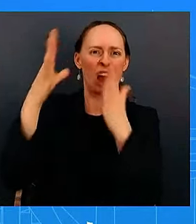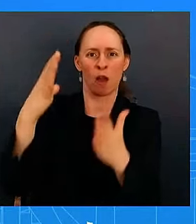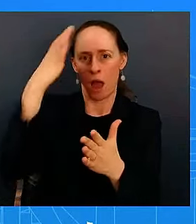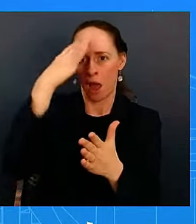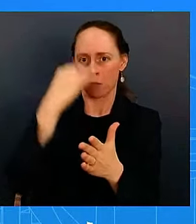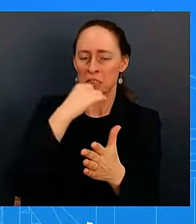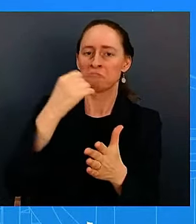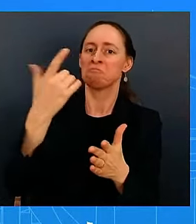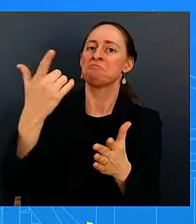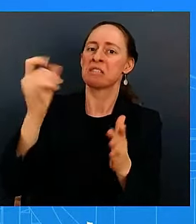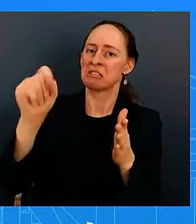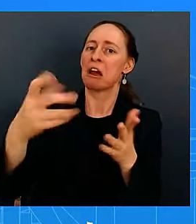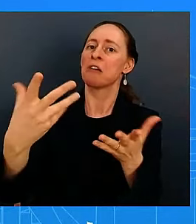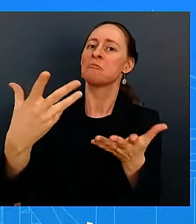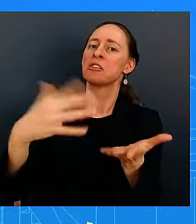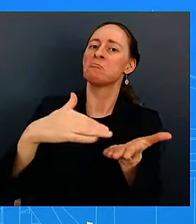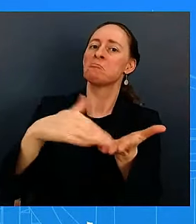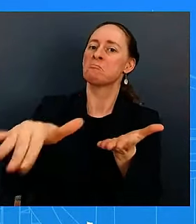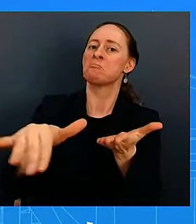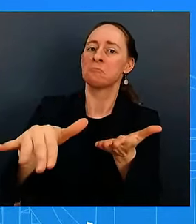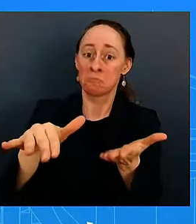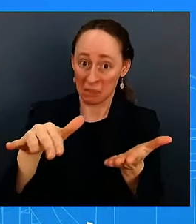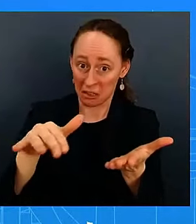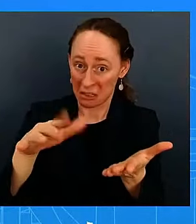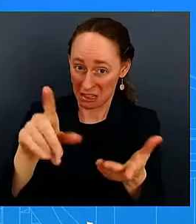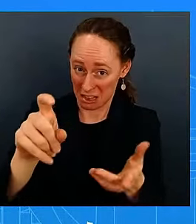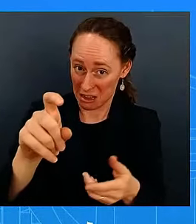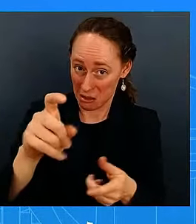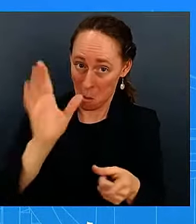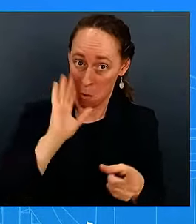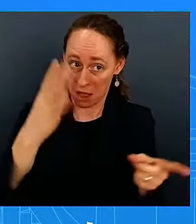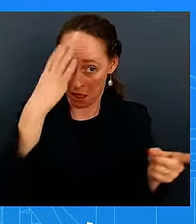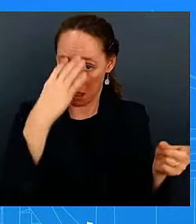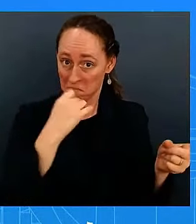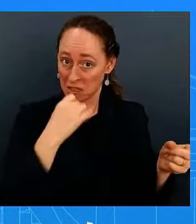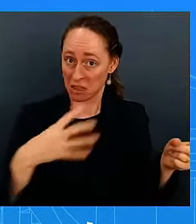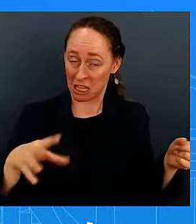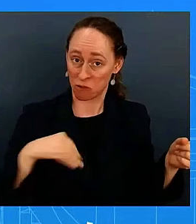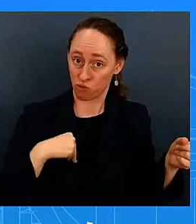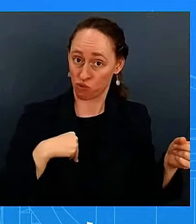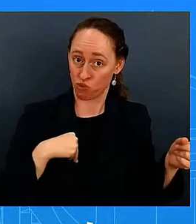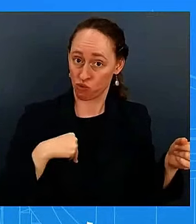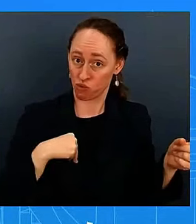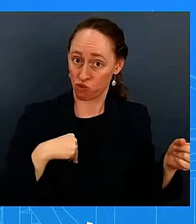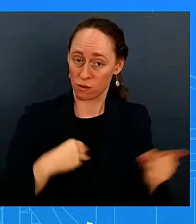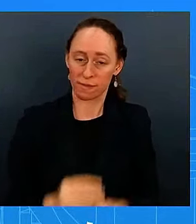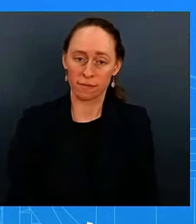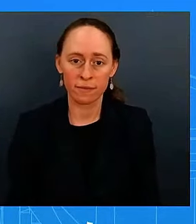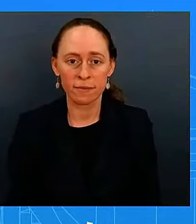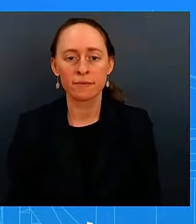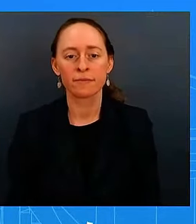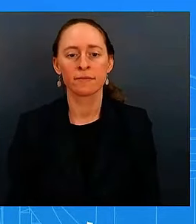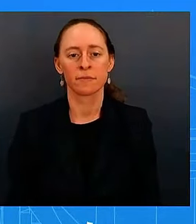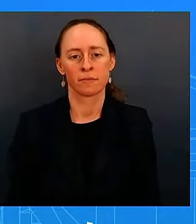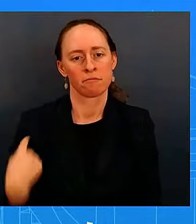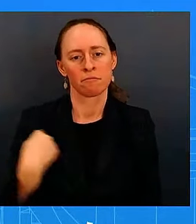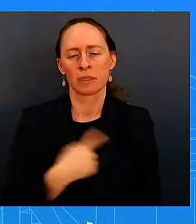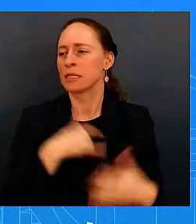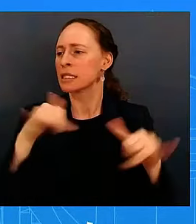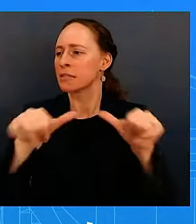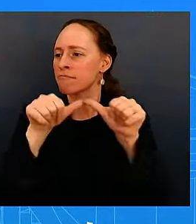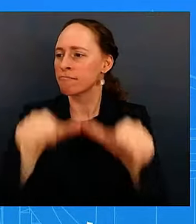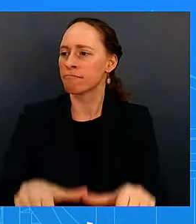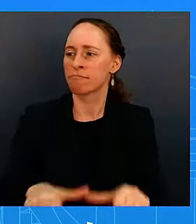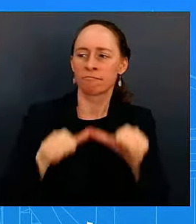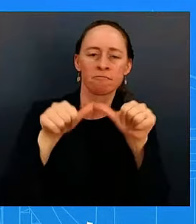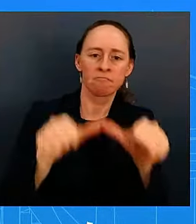consultations with all the parties qatar egypt israel i'm not going to negotiate from here i'm not going to confirm anything from here